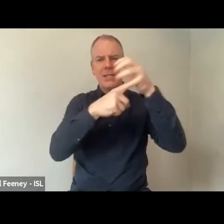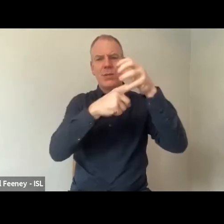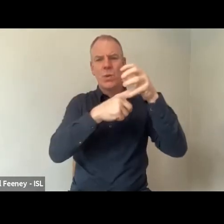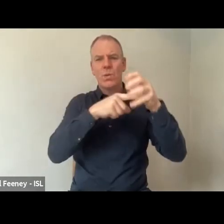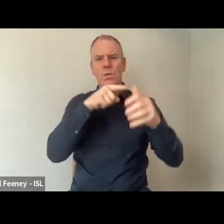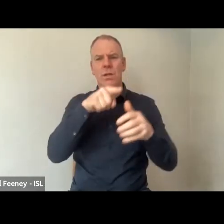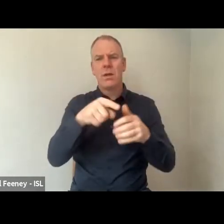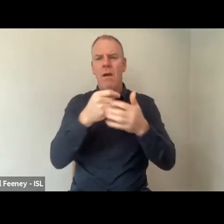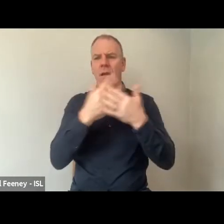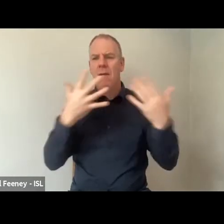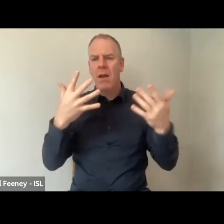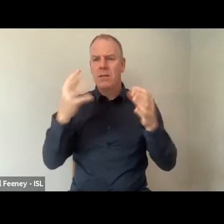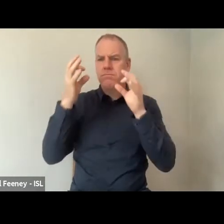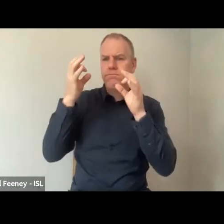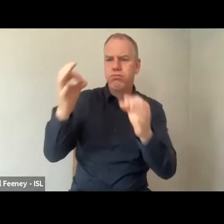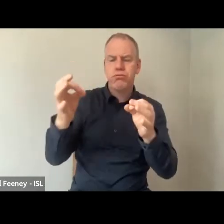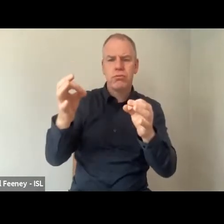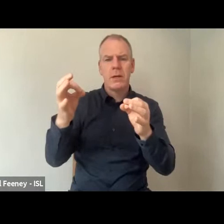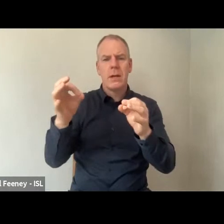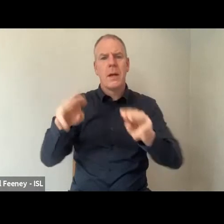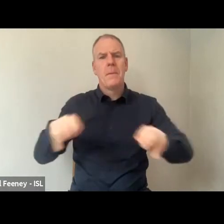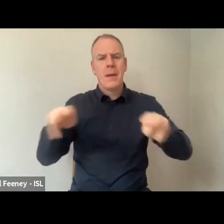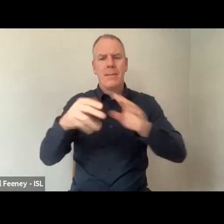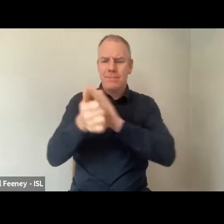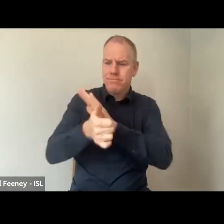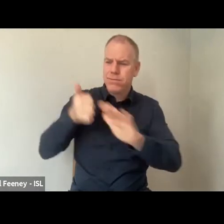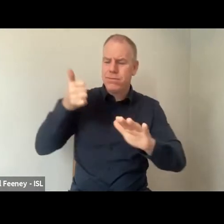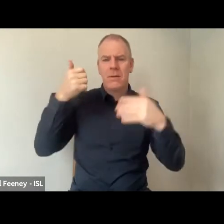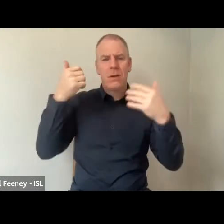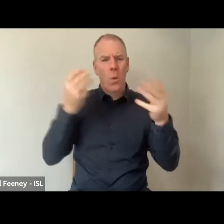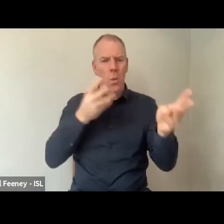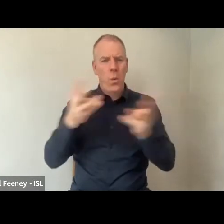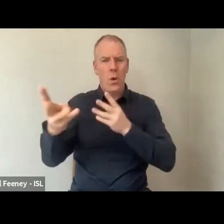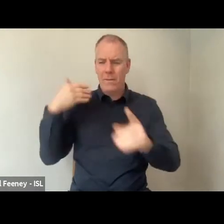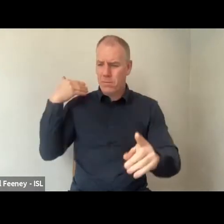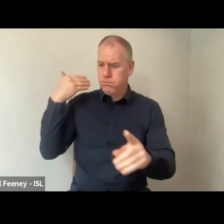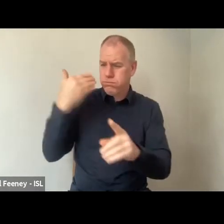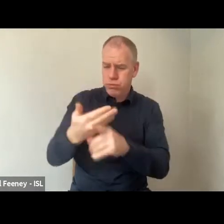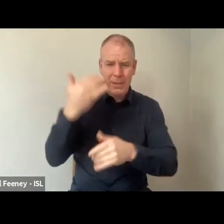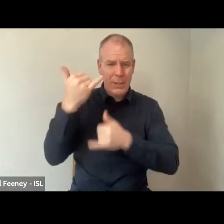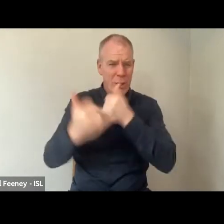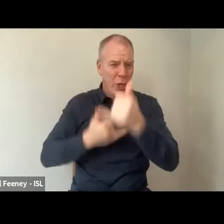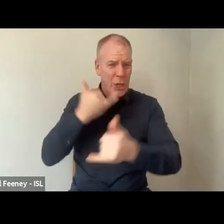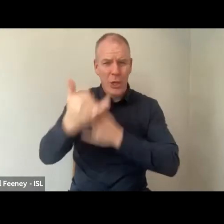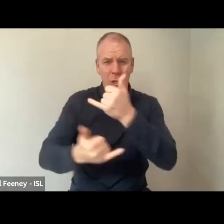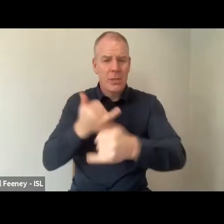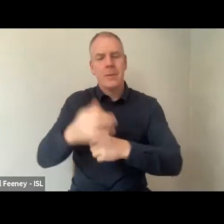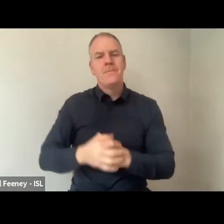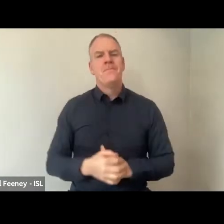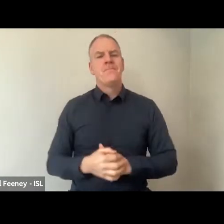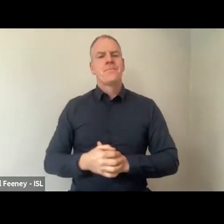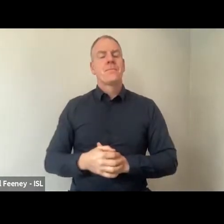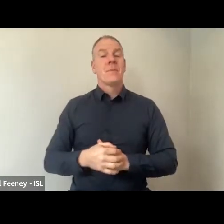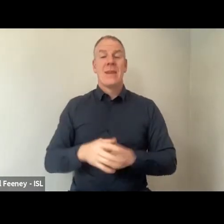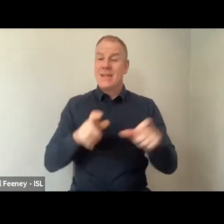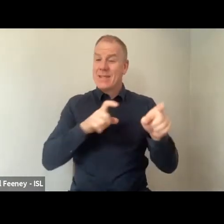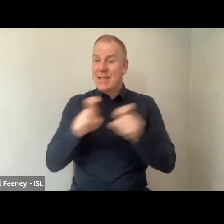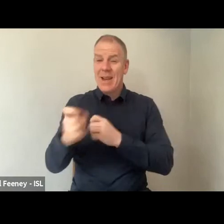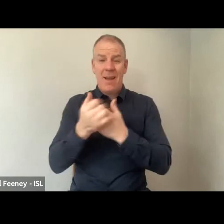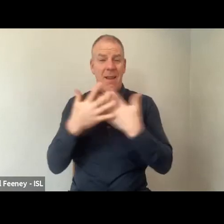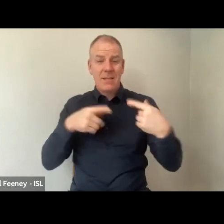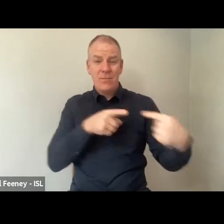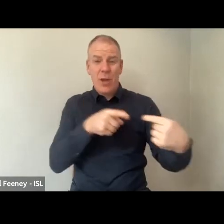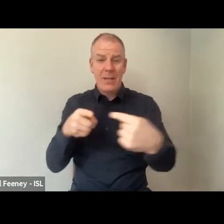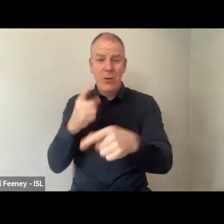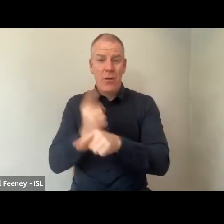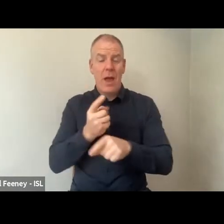excellent and talented people that have been working in these fields for decades. We continue to face many challenges and we